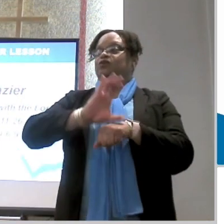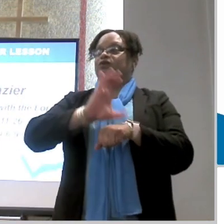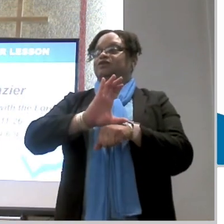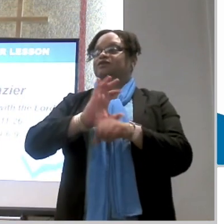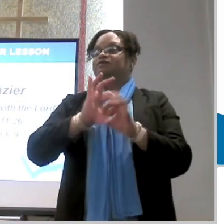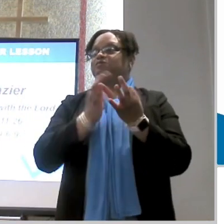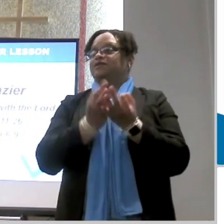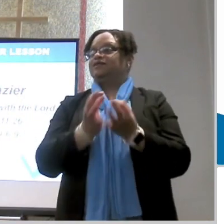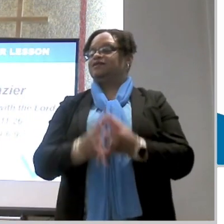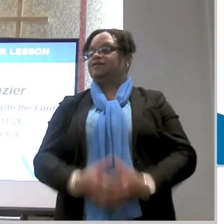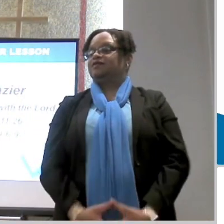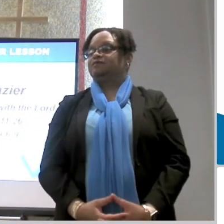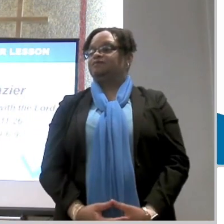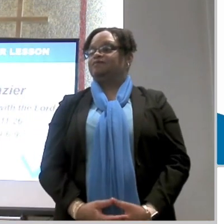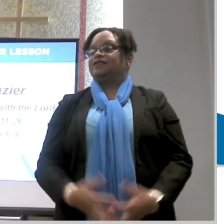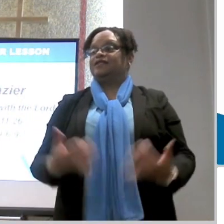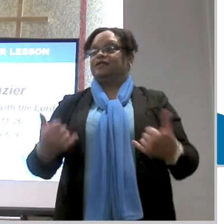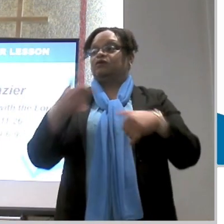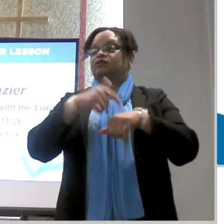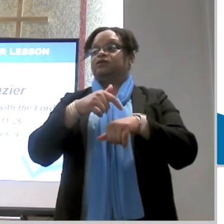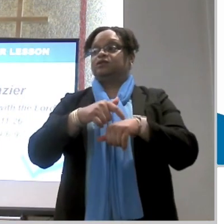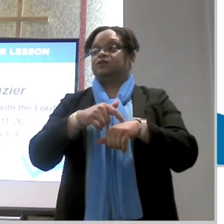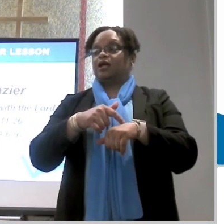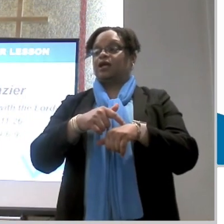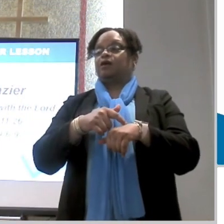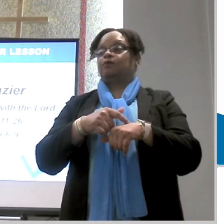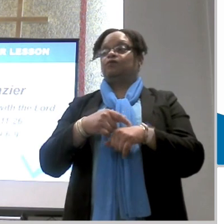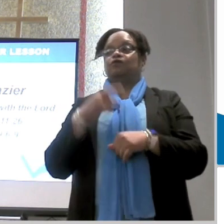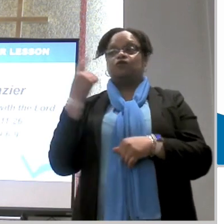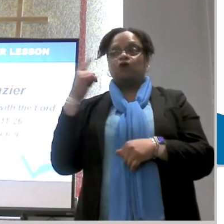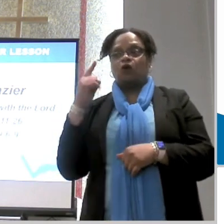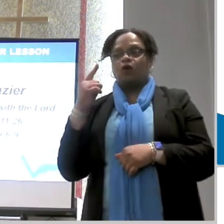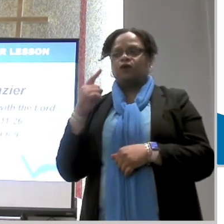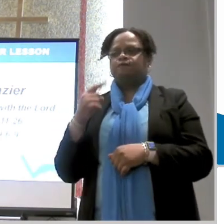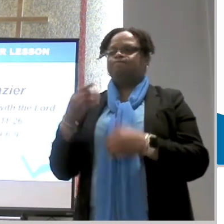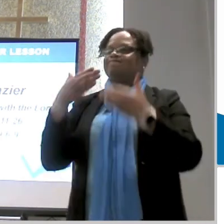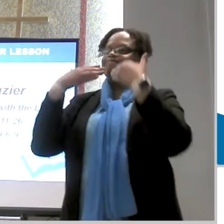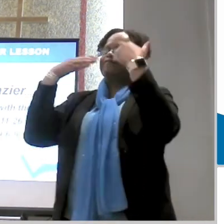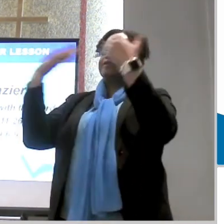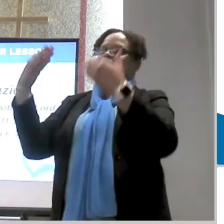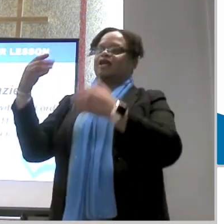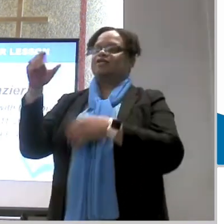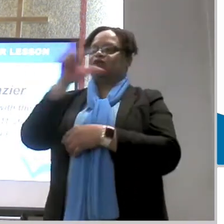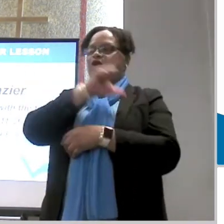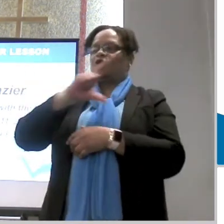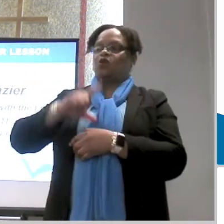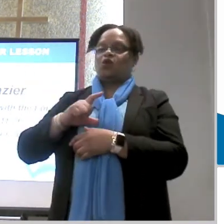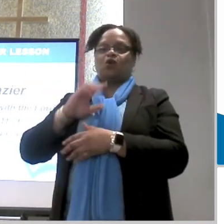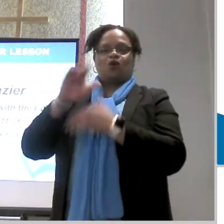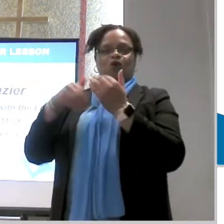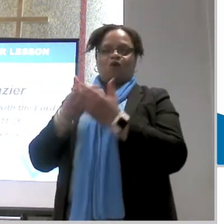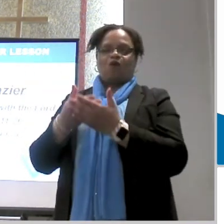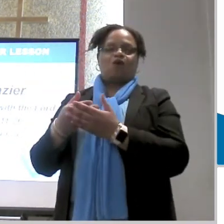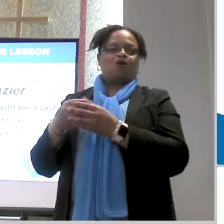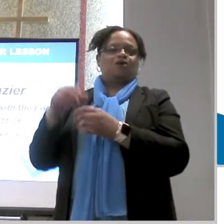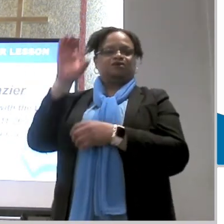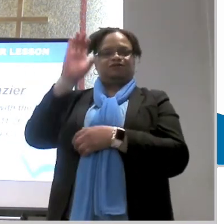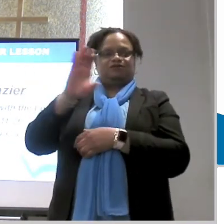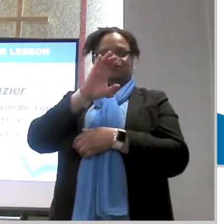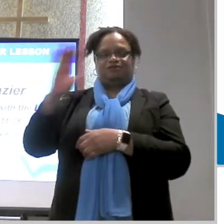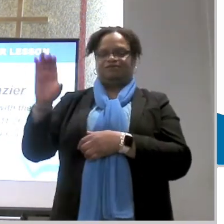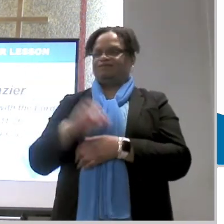it is that time in our service in which we give thanks for what the lord did for us on the cross amen